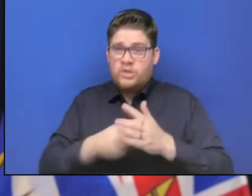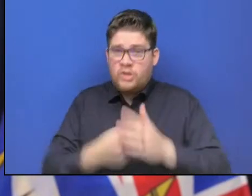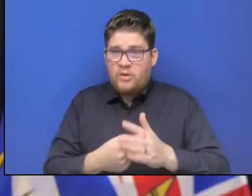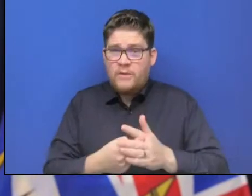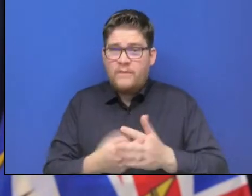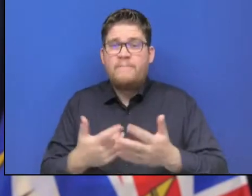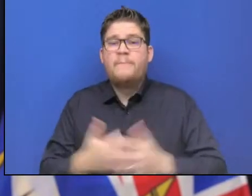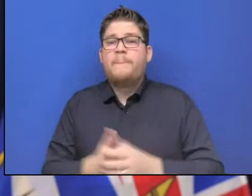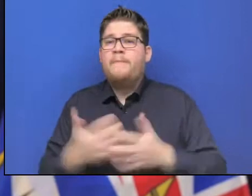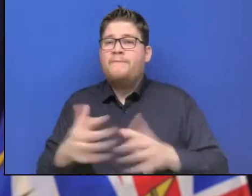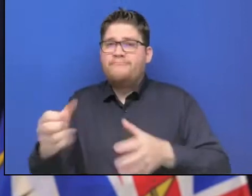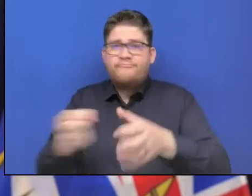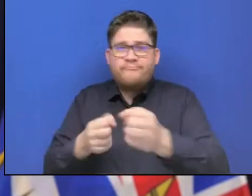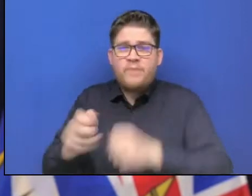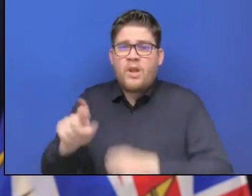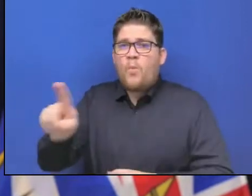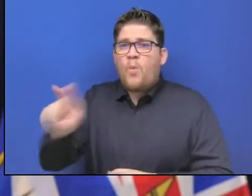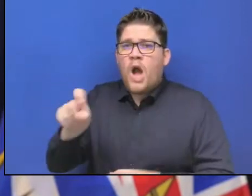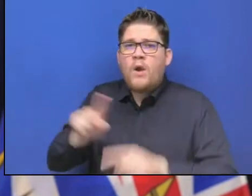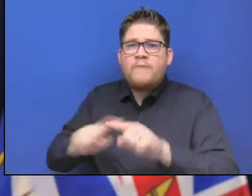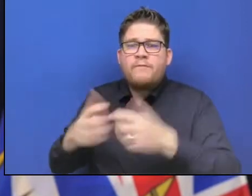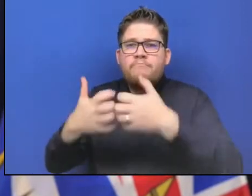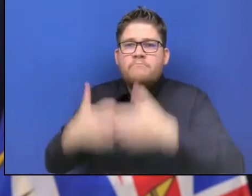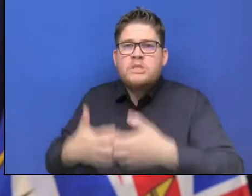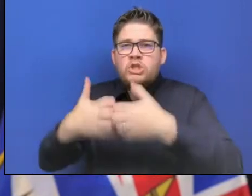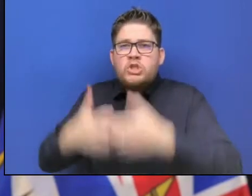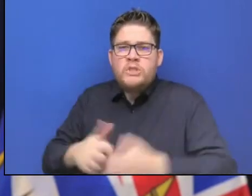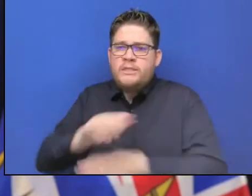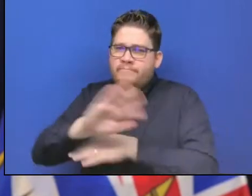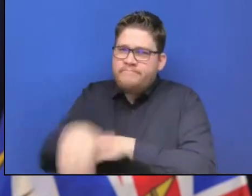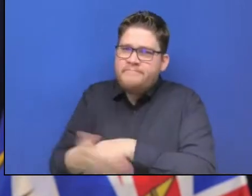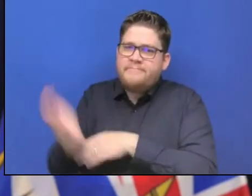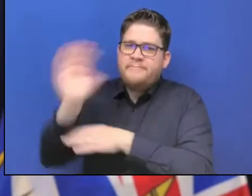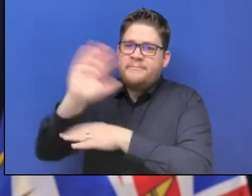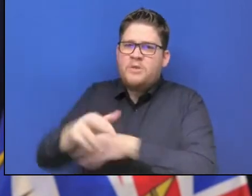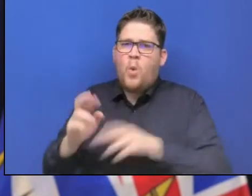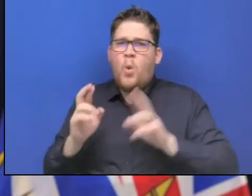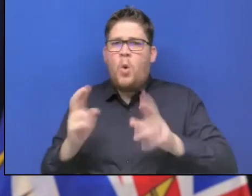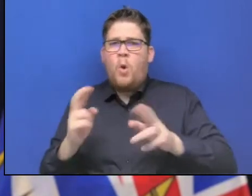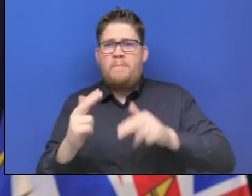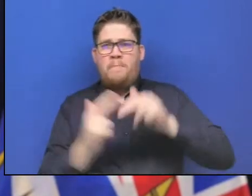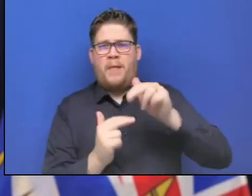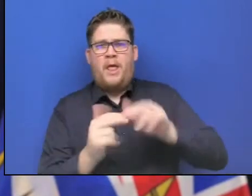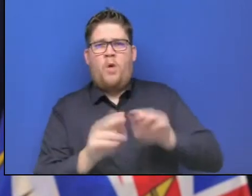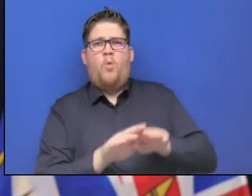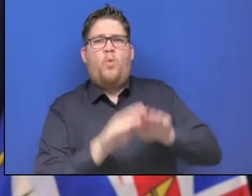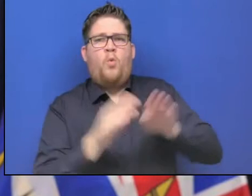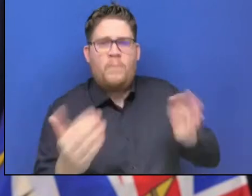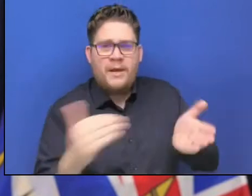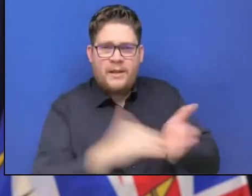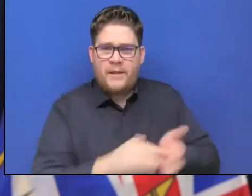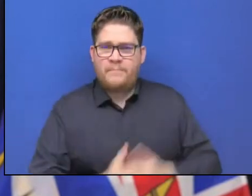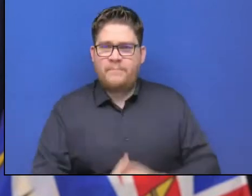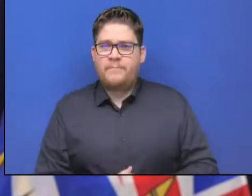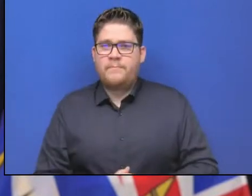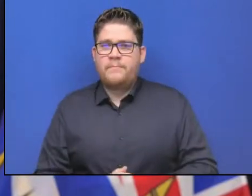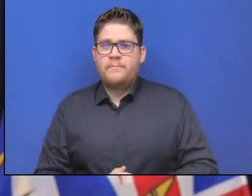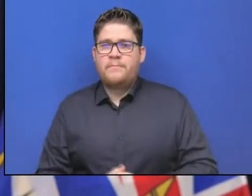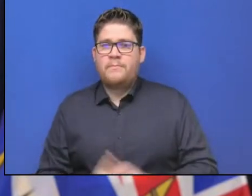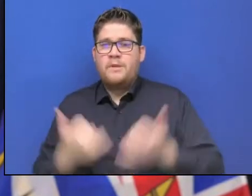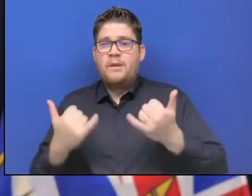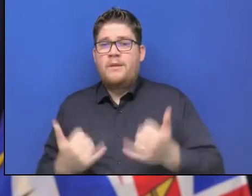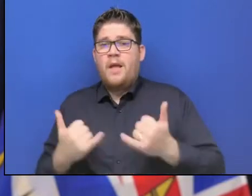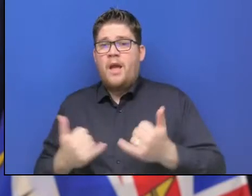around the clock to restore temporary access to the well. We are currently blasting rock at three sites. We are mobilizing